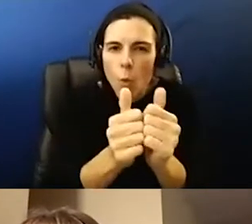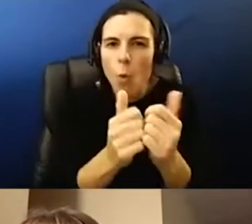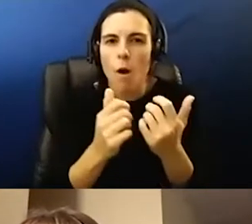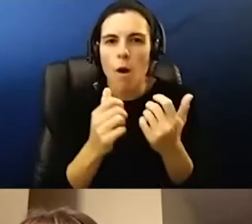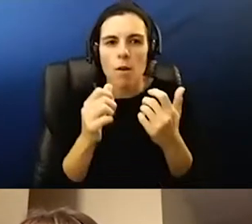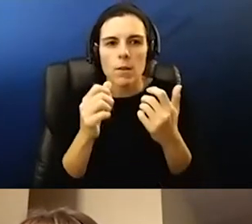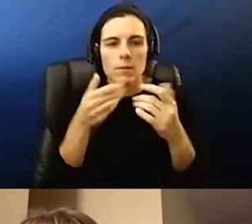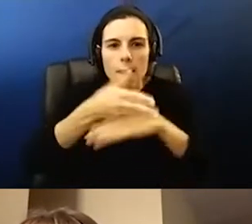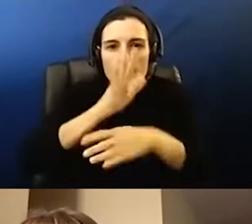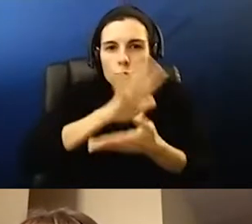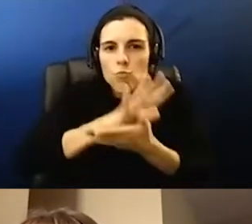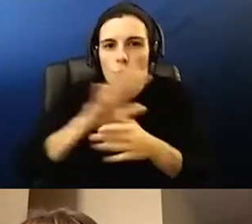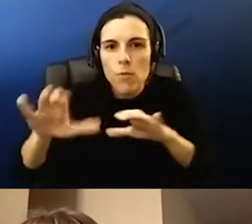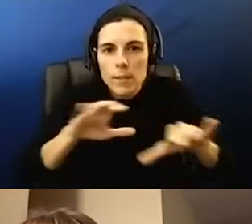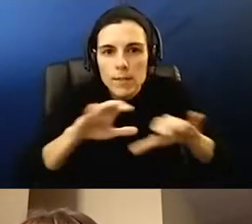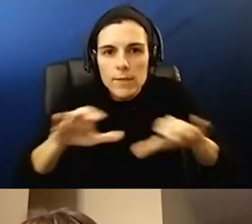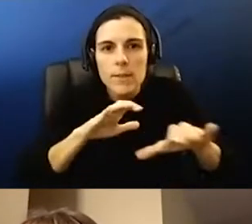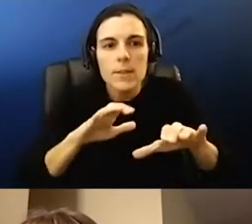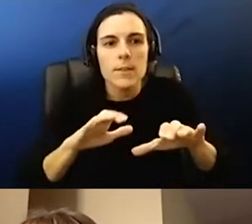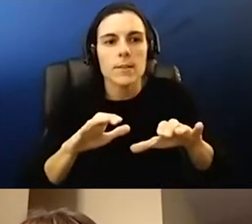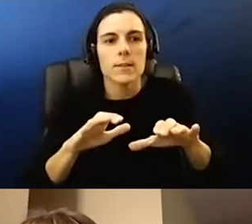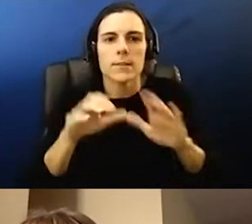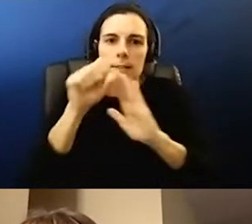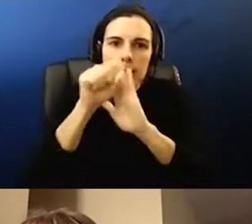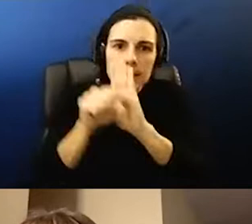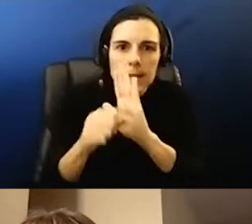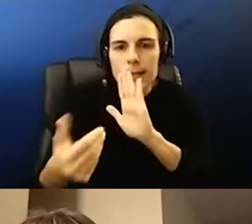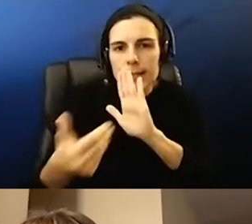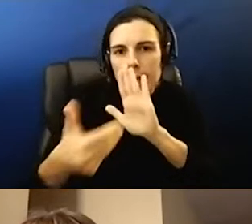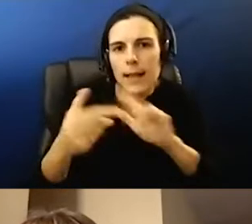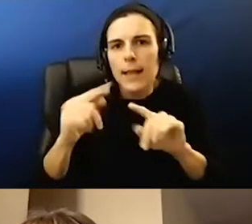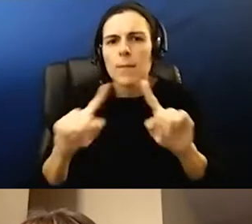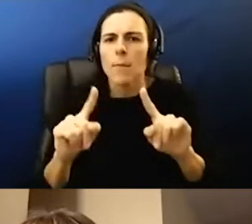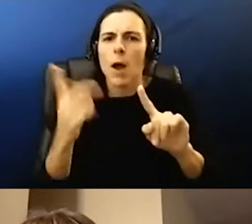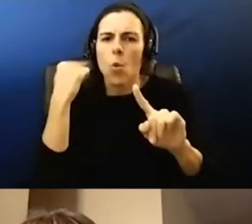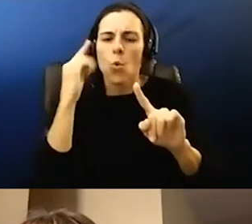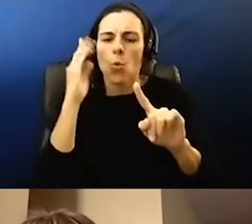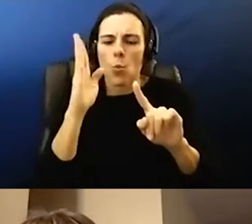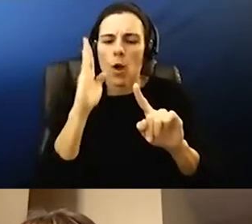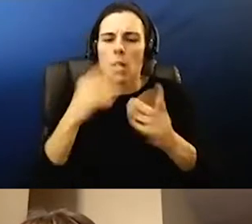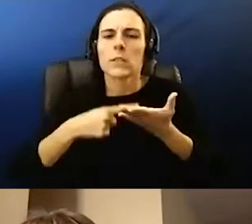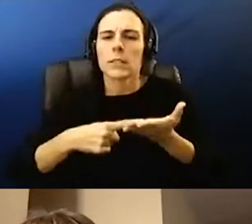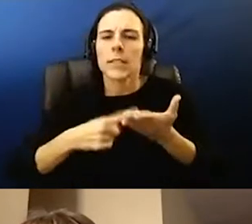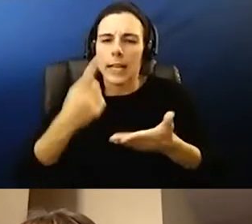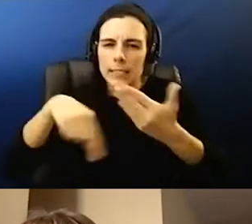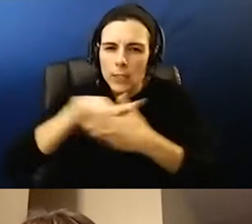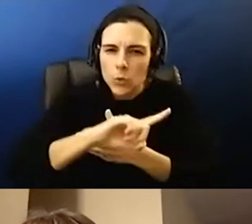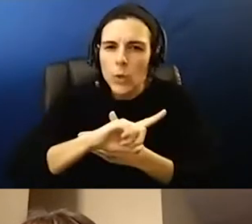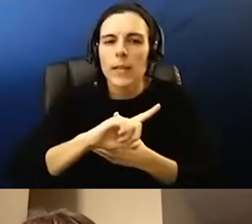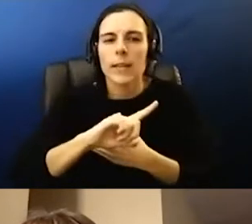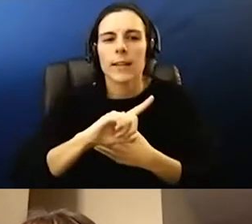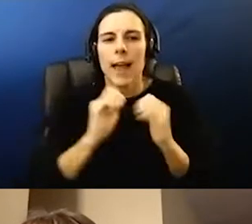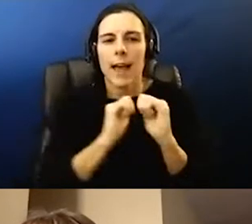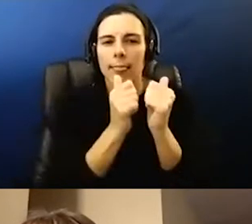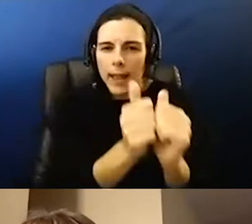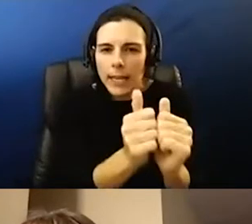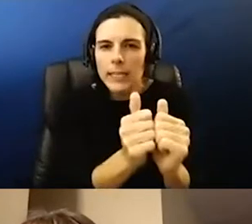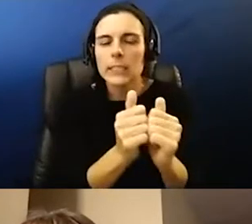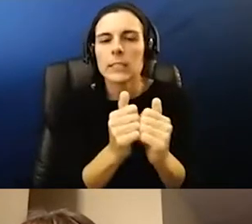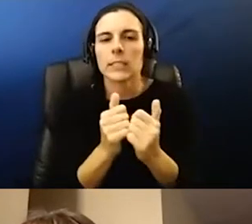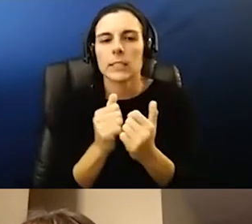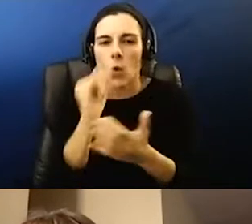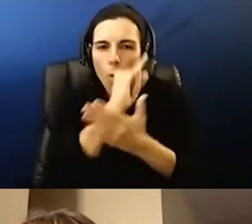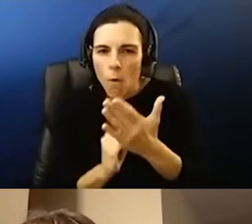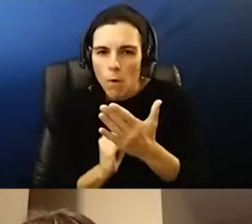Public Health advised against it. And we will be talking next week specifically about athletics and fine arts, but I understand the spirit of the